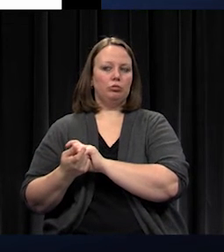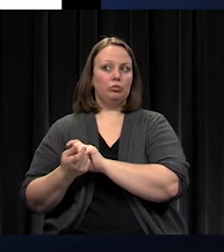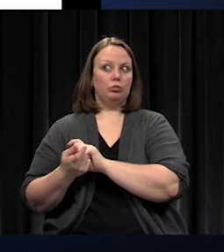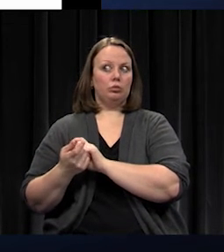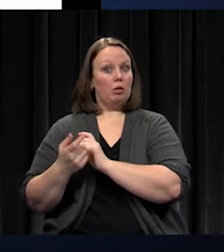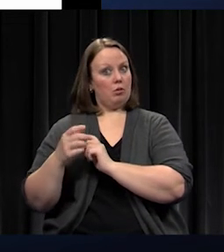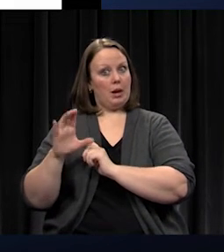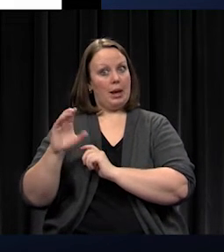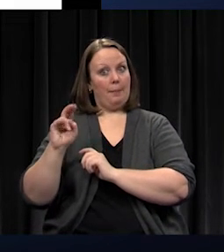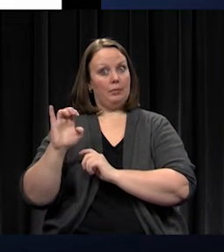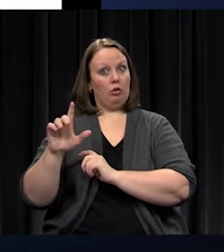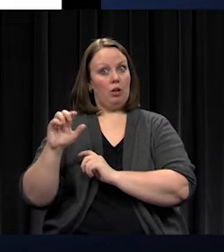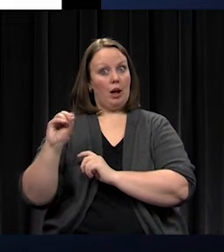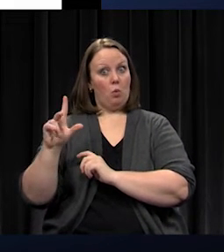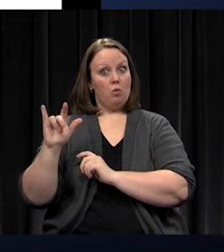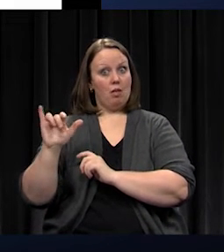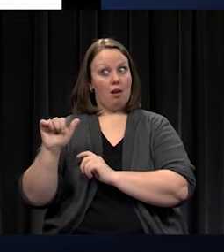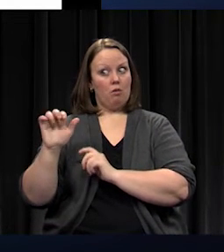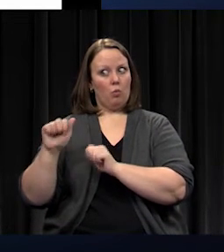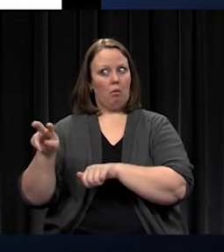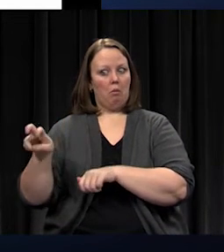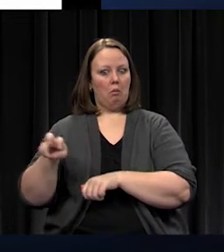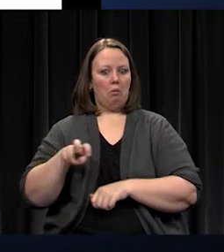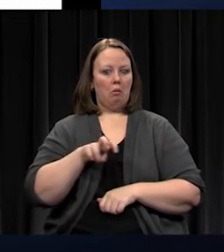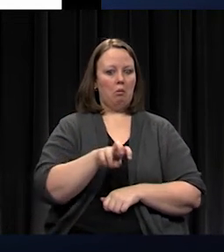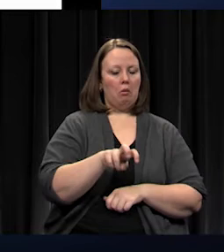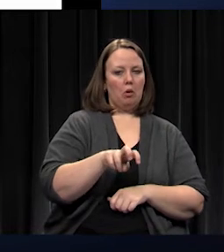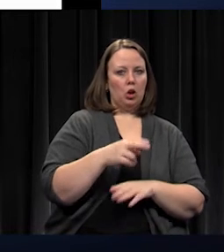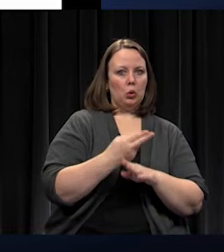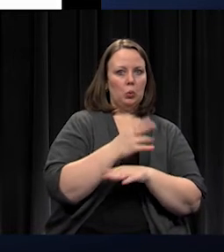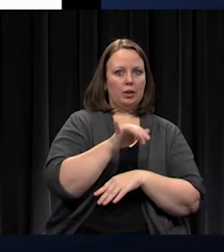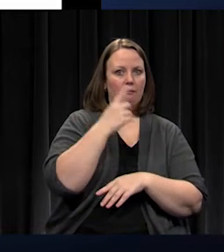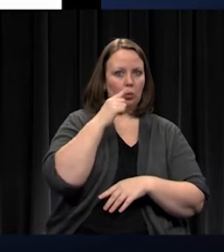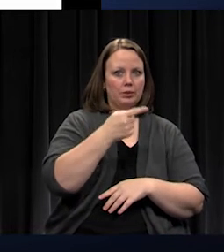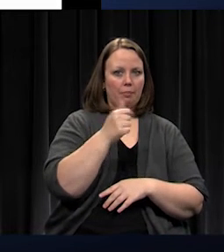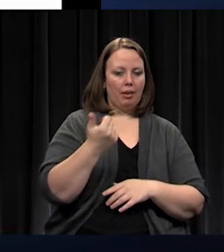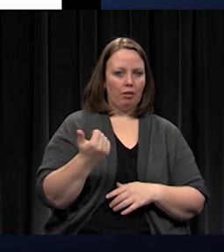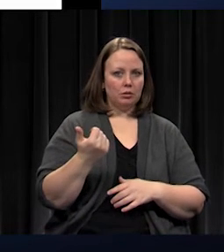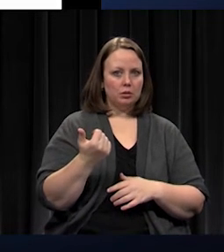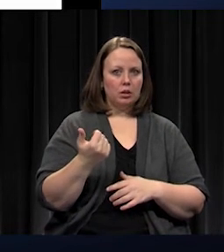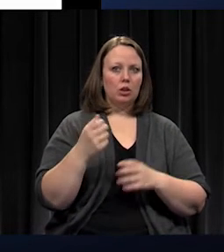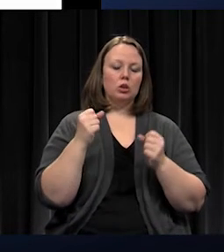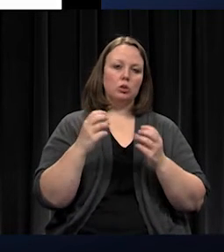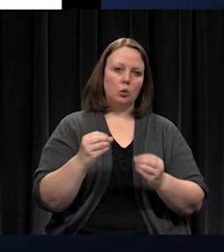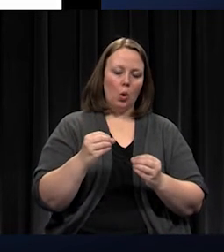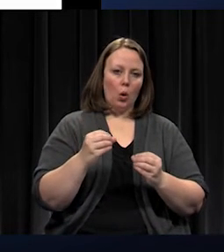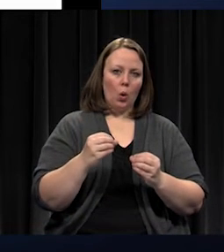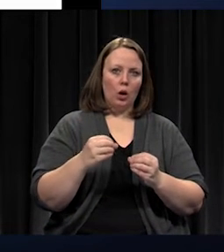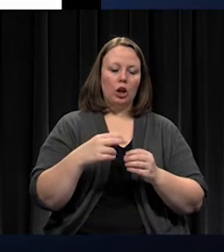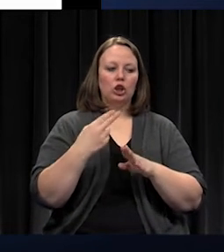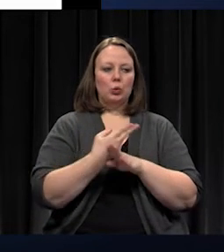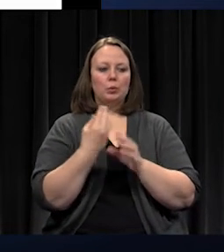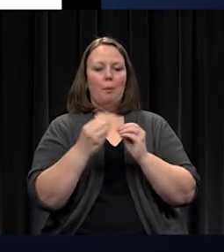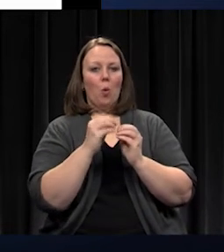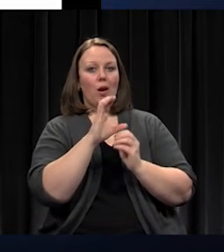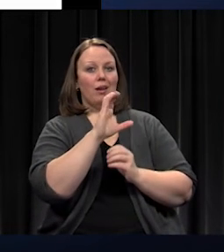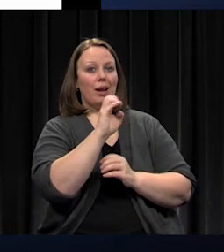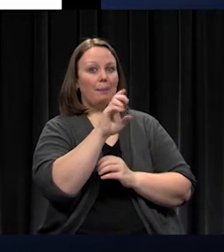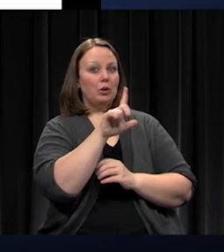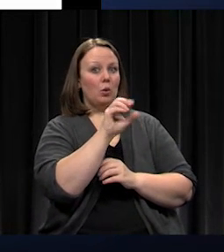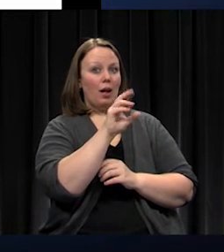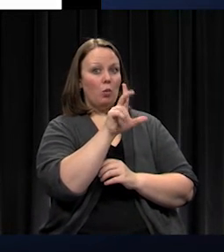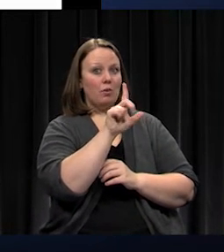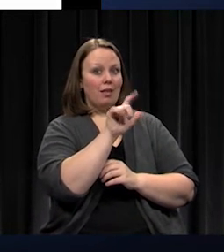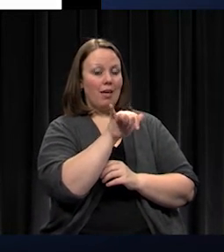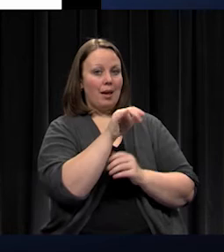outlay for something else. So we had to kind of open the valve on capital outlay to help us with operating. And start to shut it down on the other side